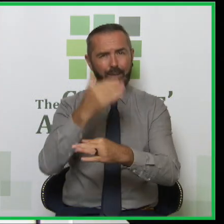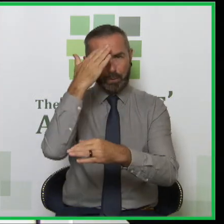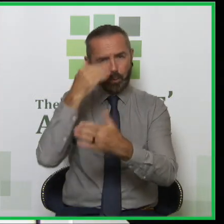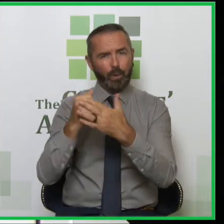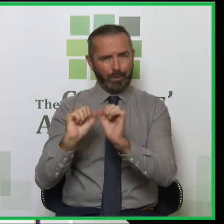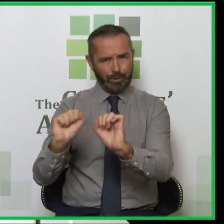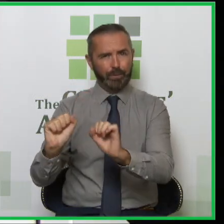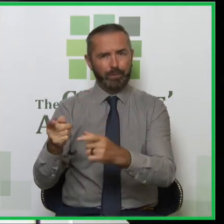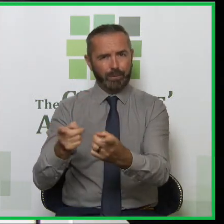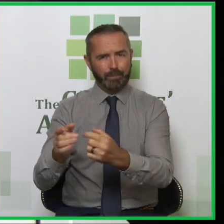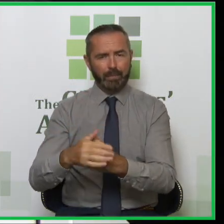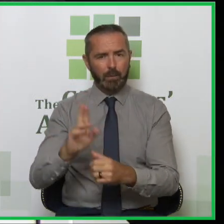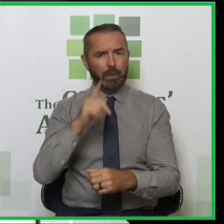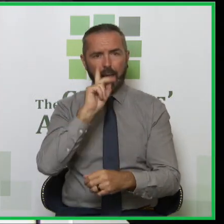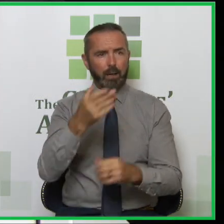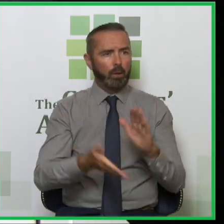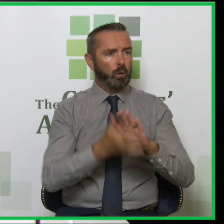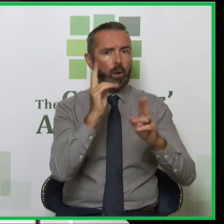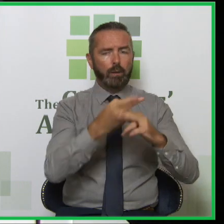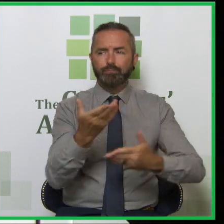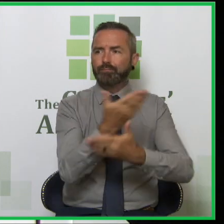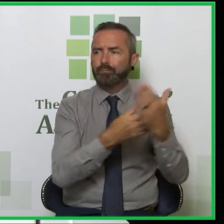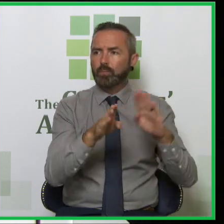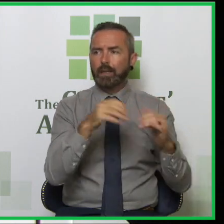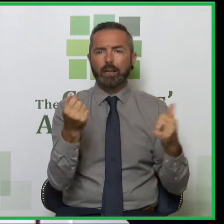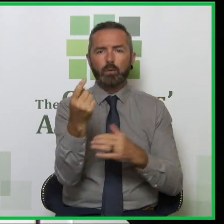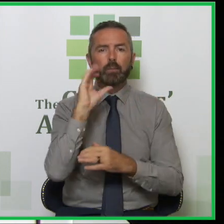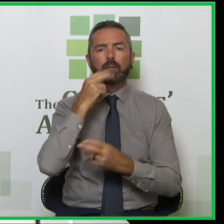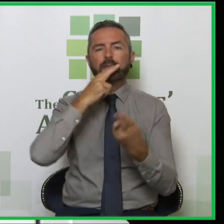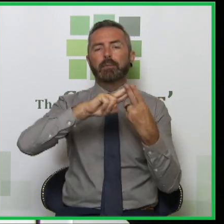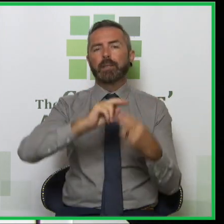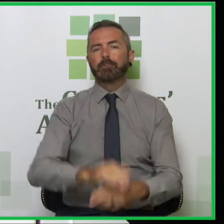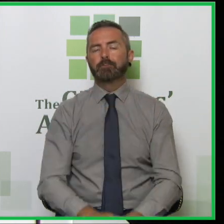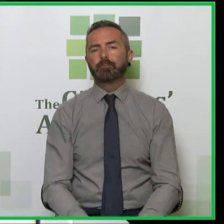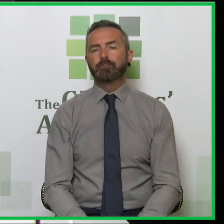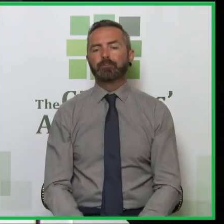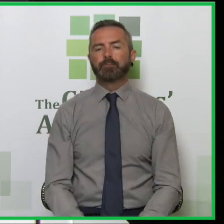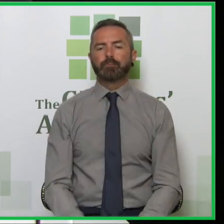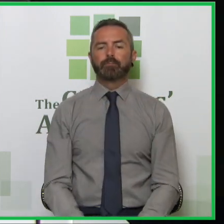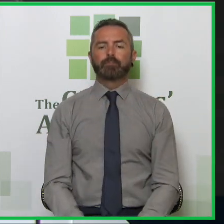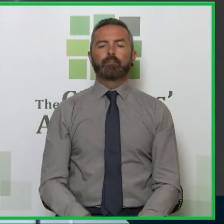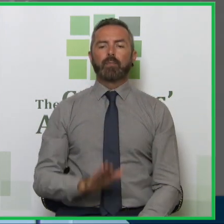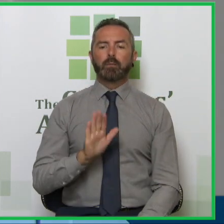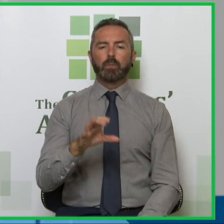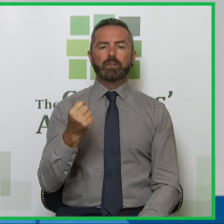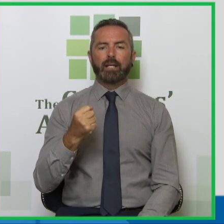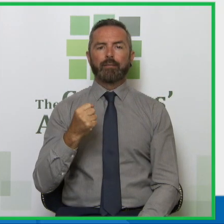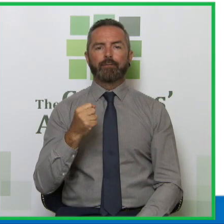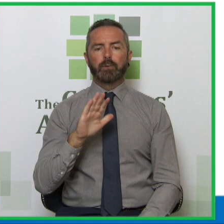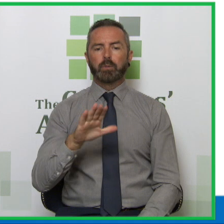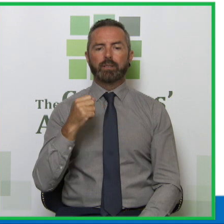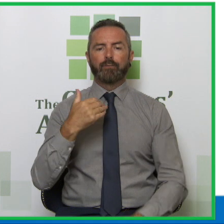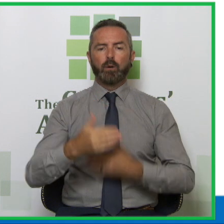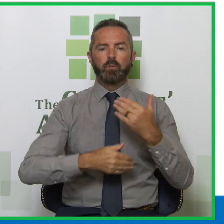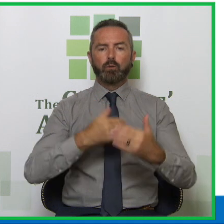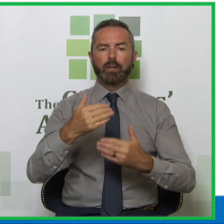and say it to anybody. That's the numbers we're talking about because of stigma. Have progressive policies. I was delighted to